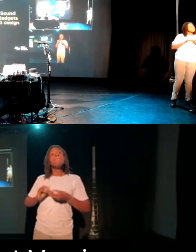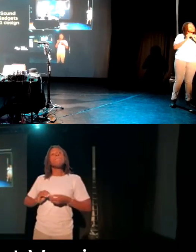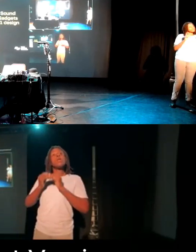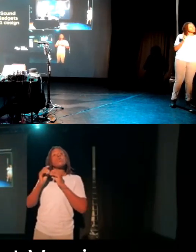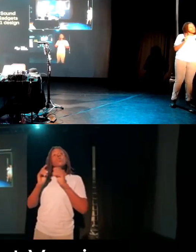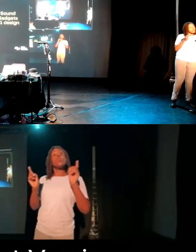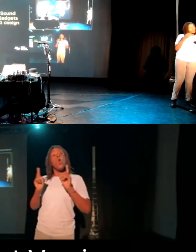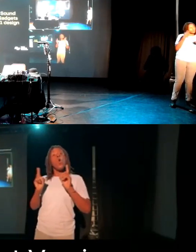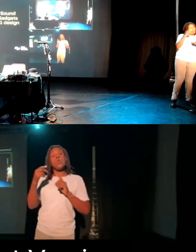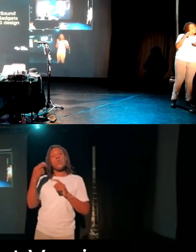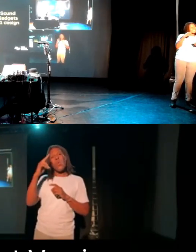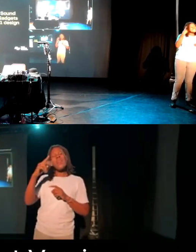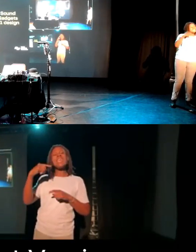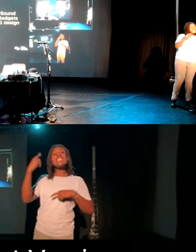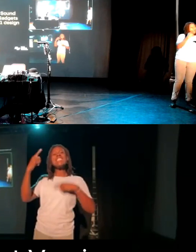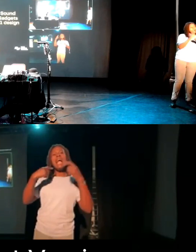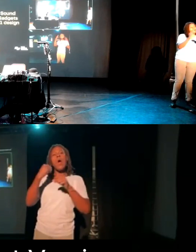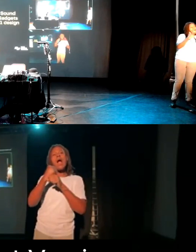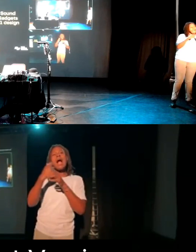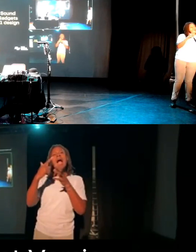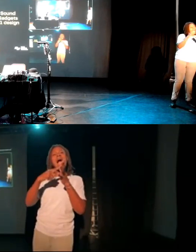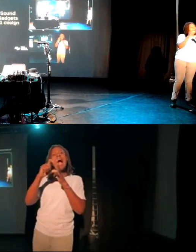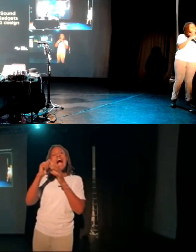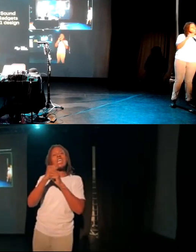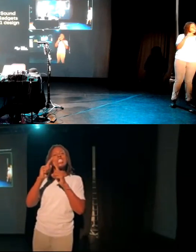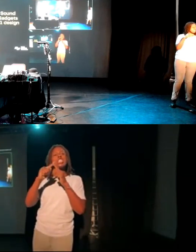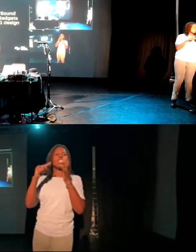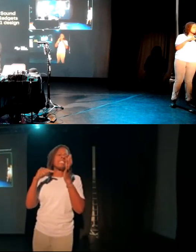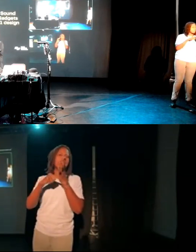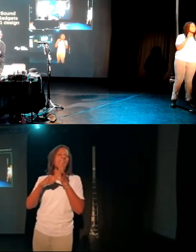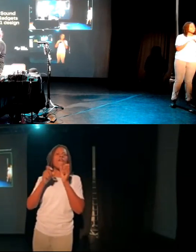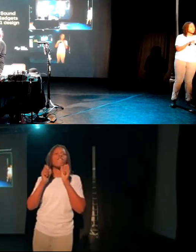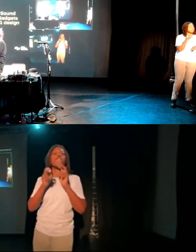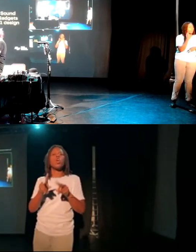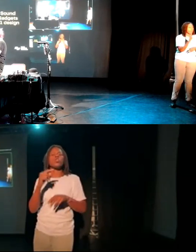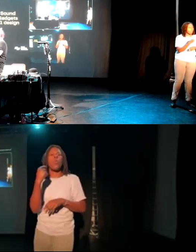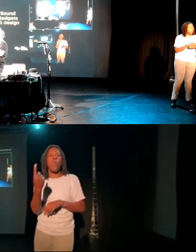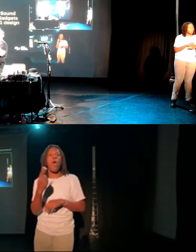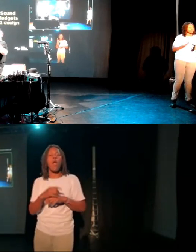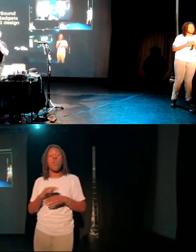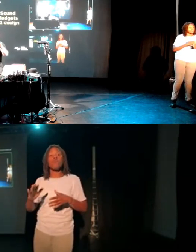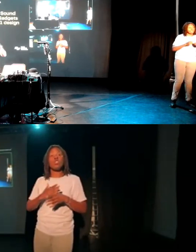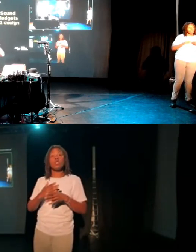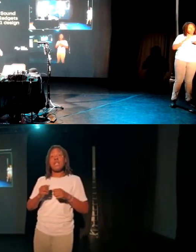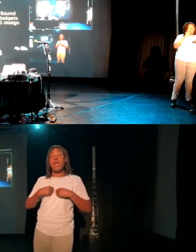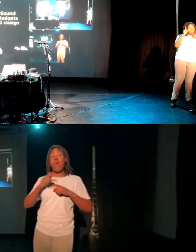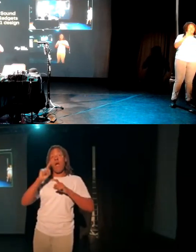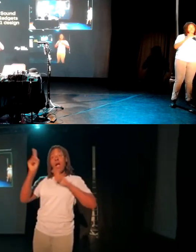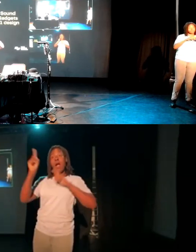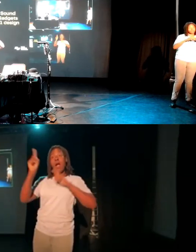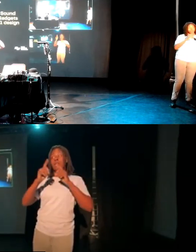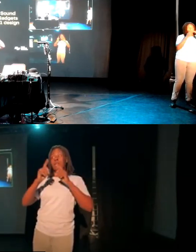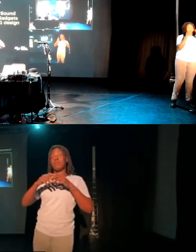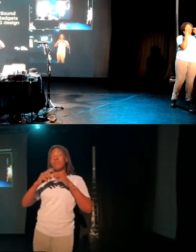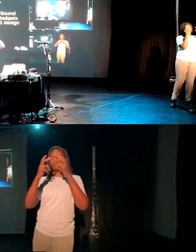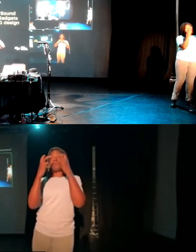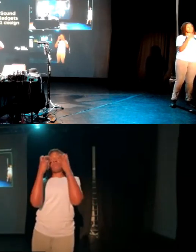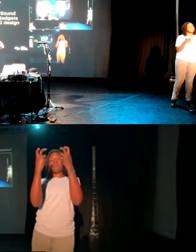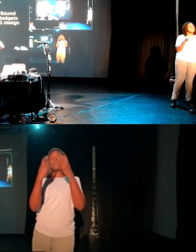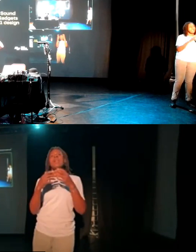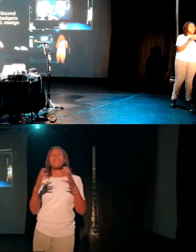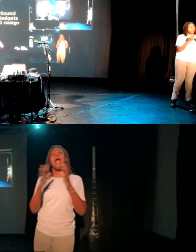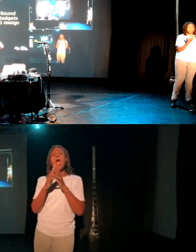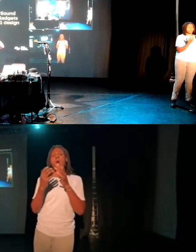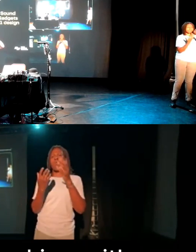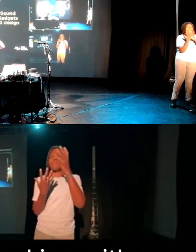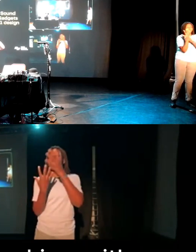just called it like the sound gadget version one. And originally we had grand ideas of kind of fitting this into a glove and having fingers that